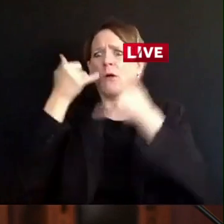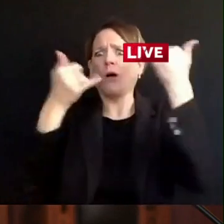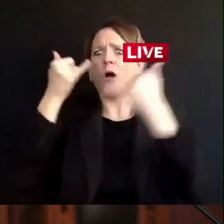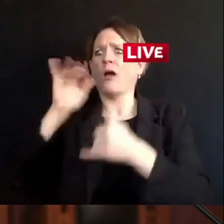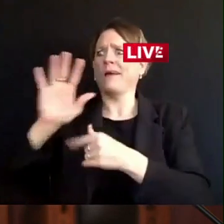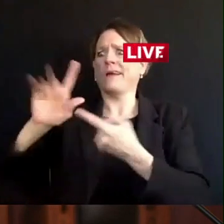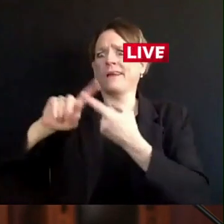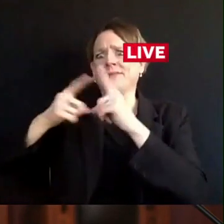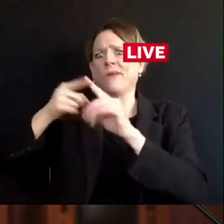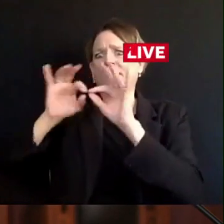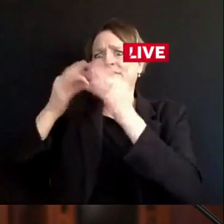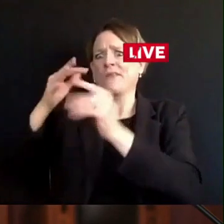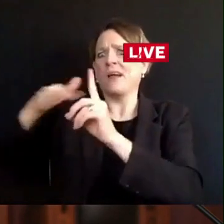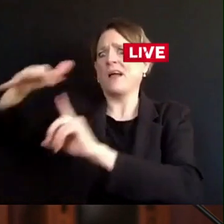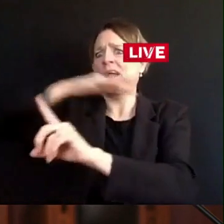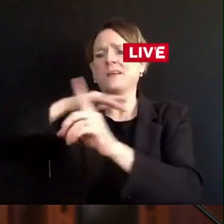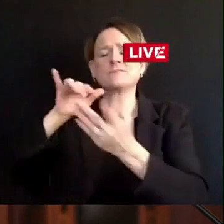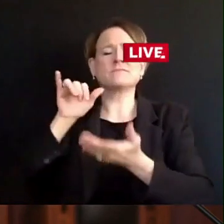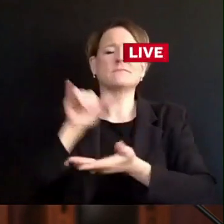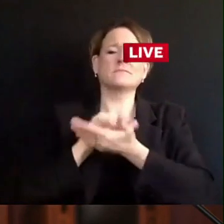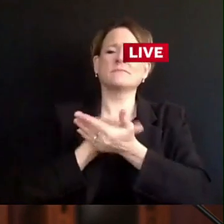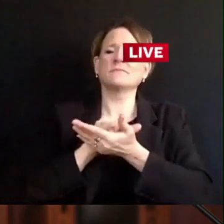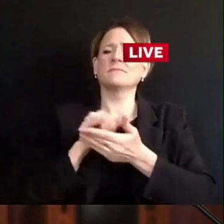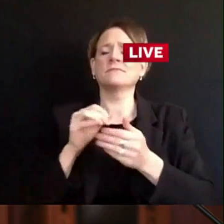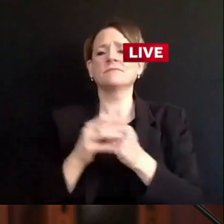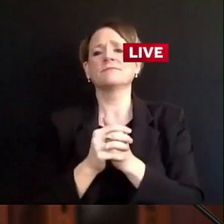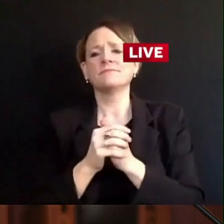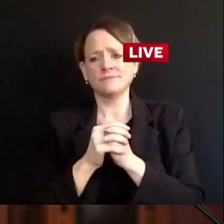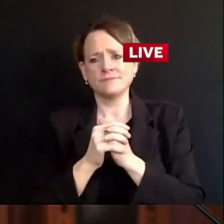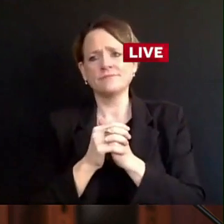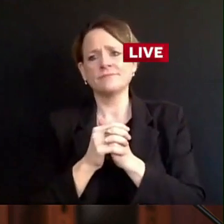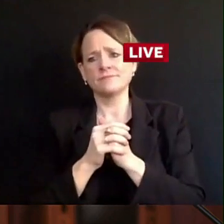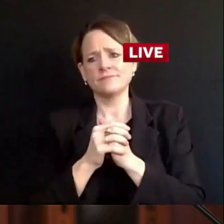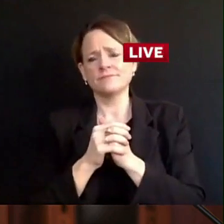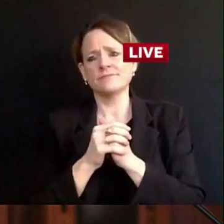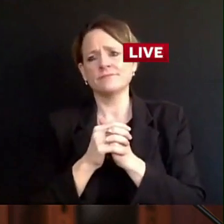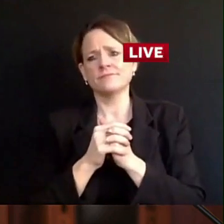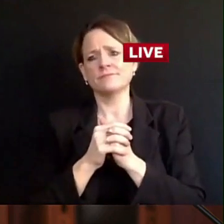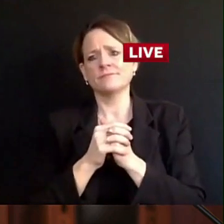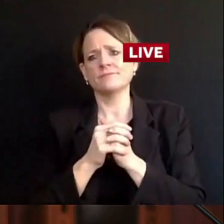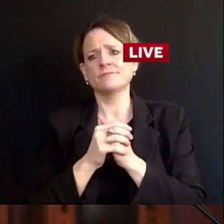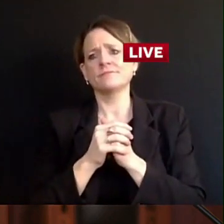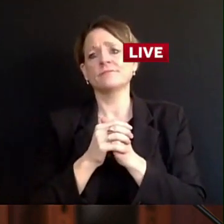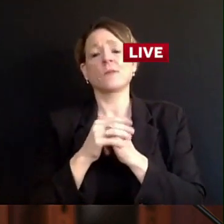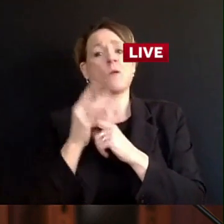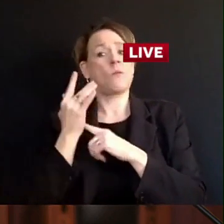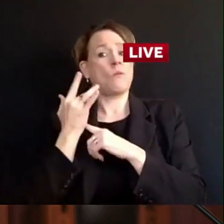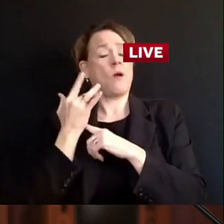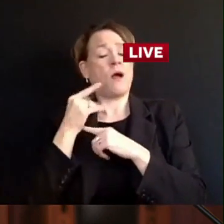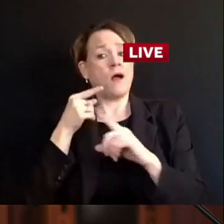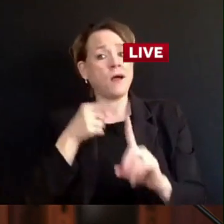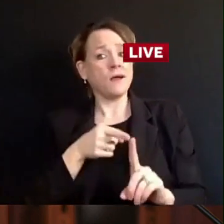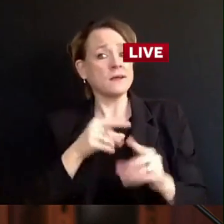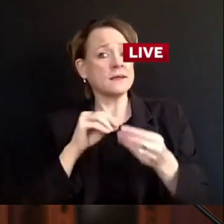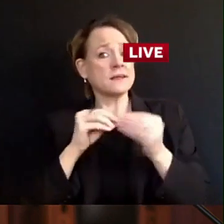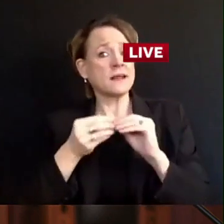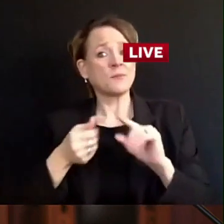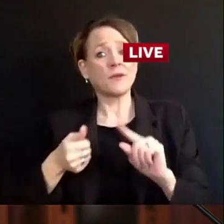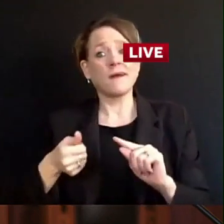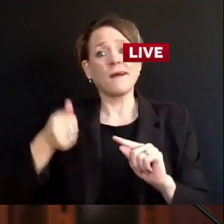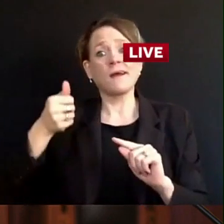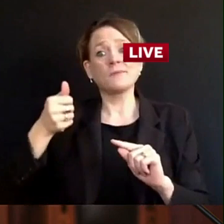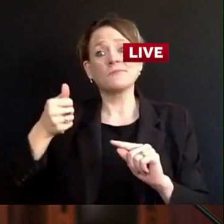behavior, right? We need to do all that we can to stop the spread, and that means limiting our contact